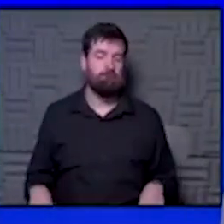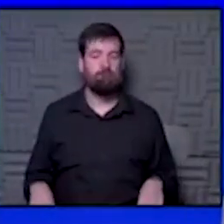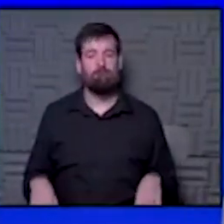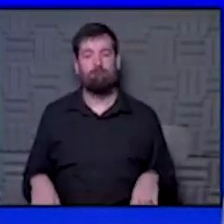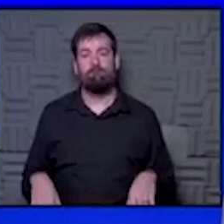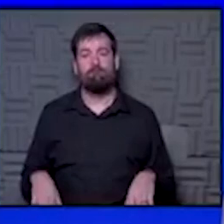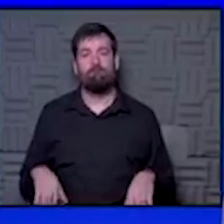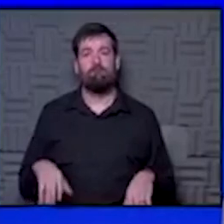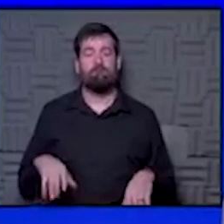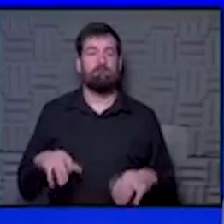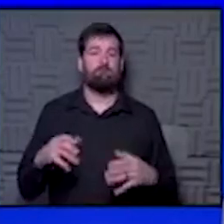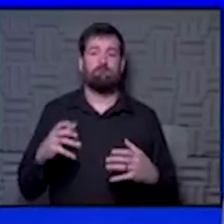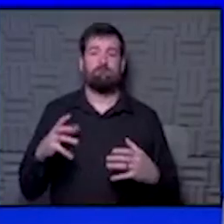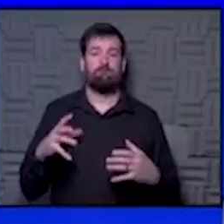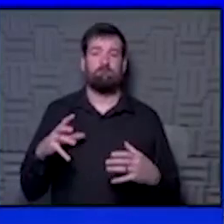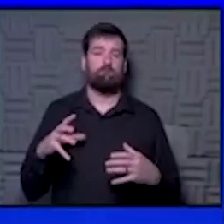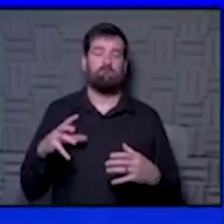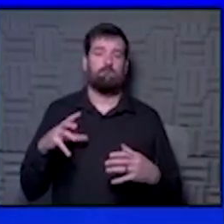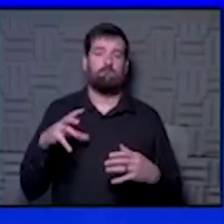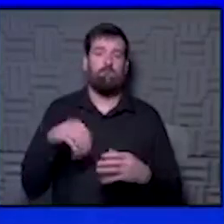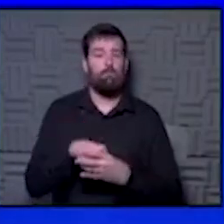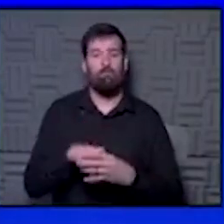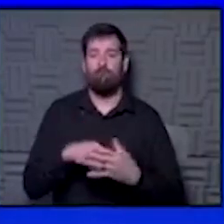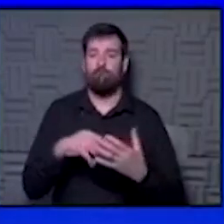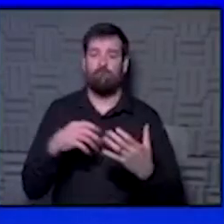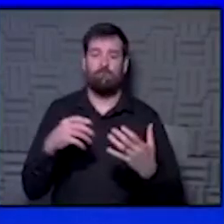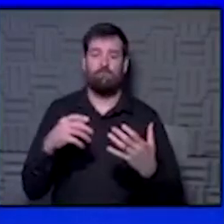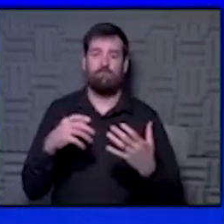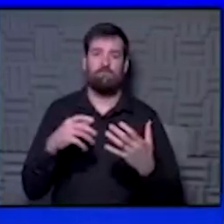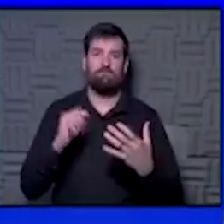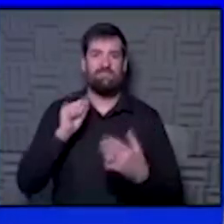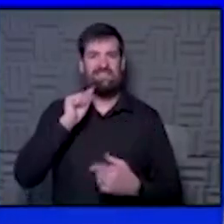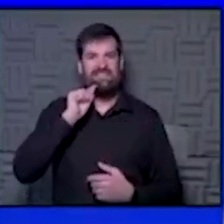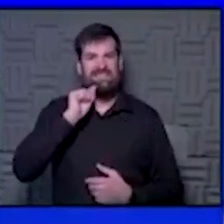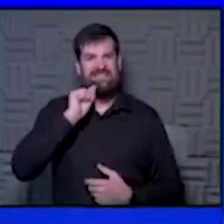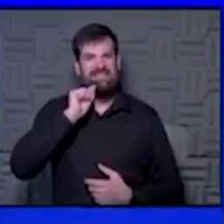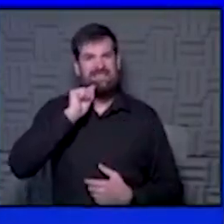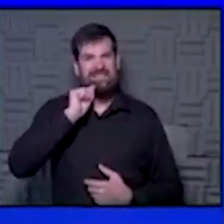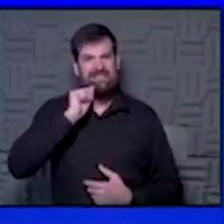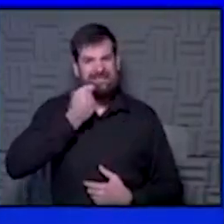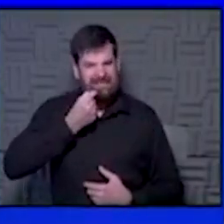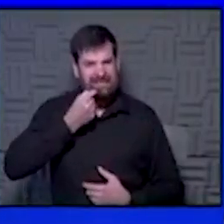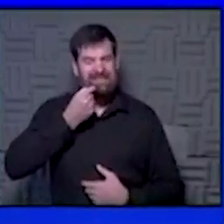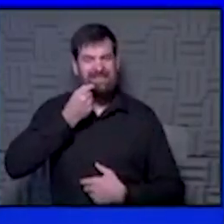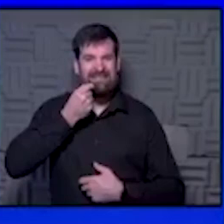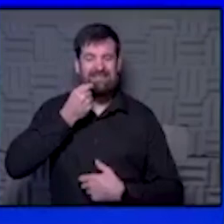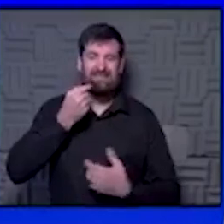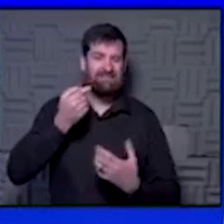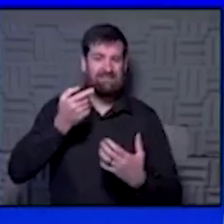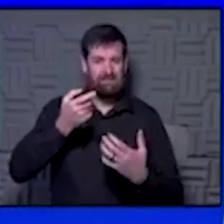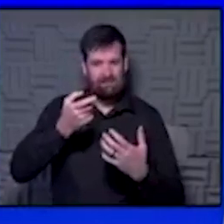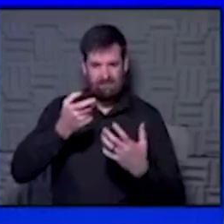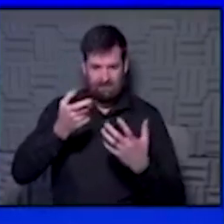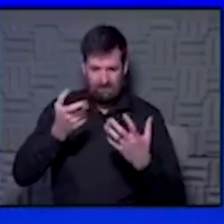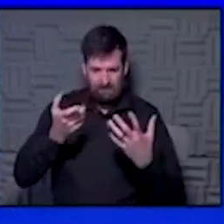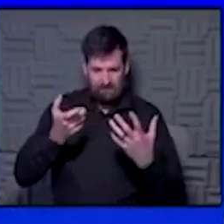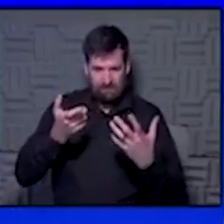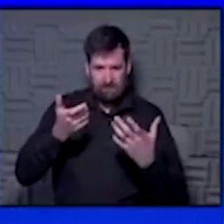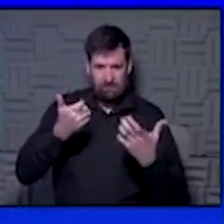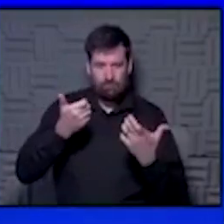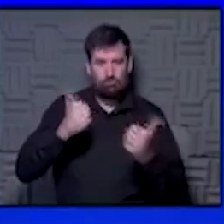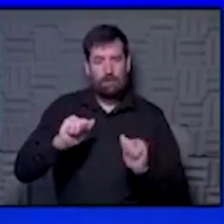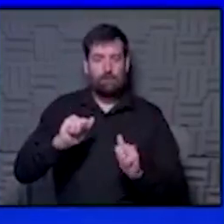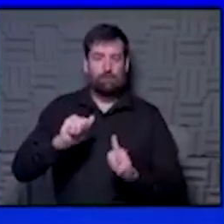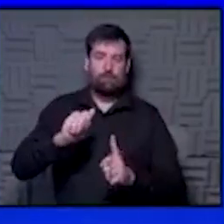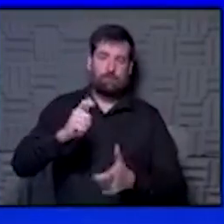you know, lots of intense, large lines to help exchange your